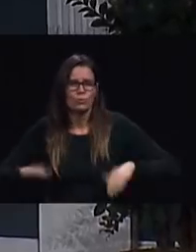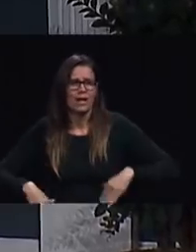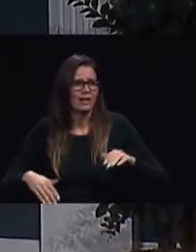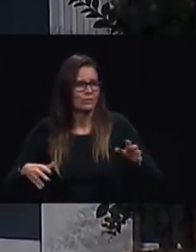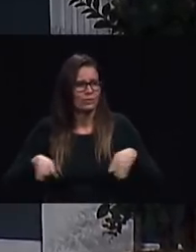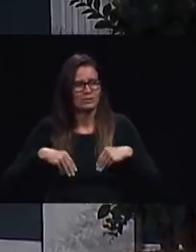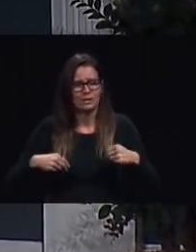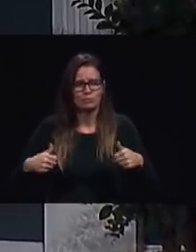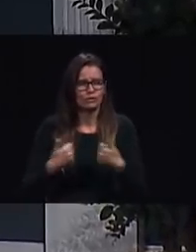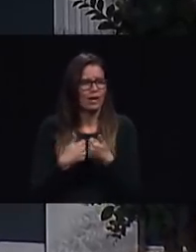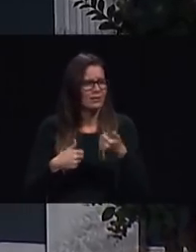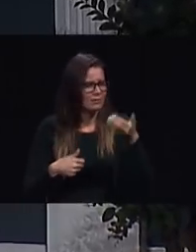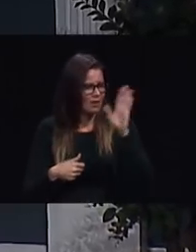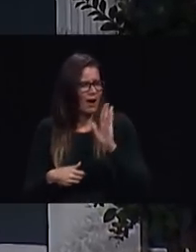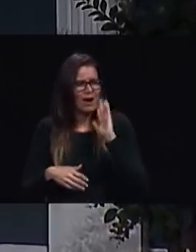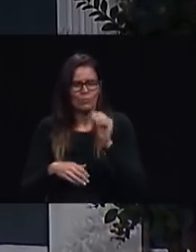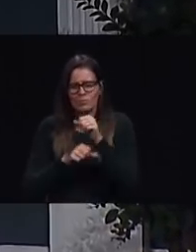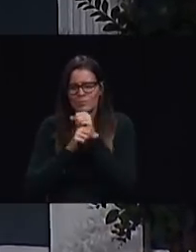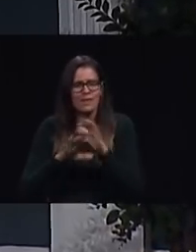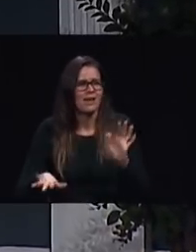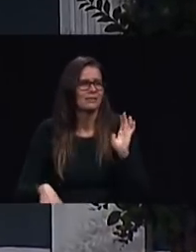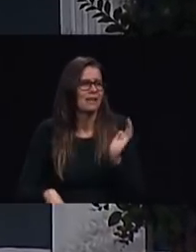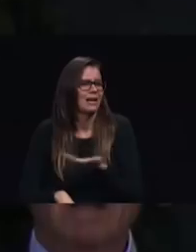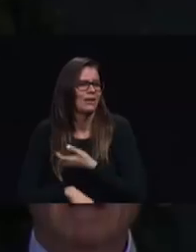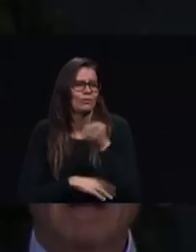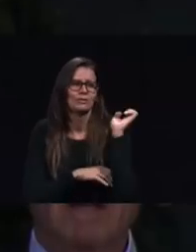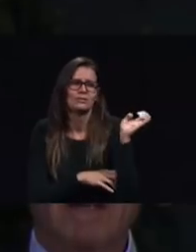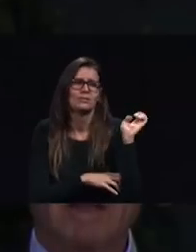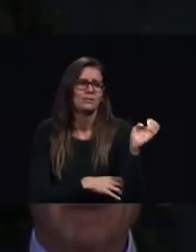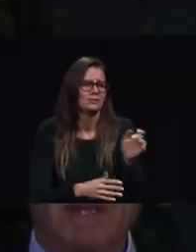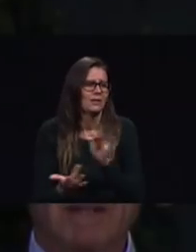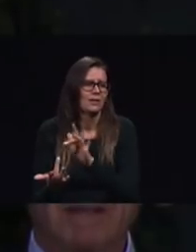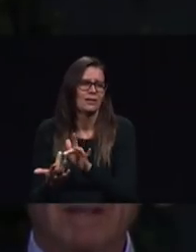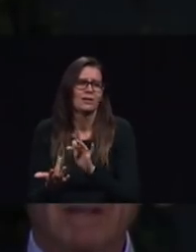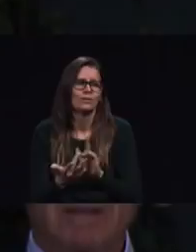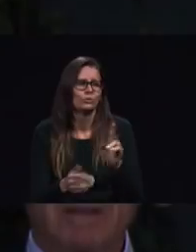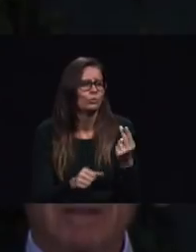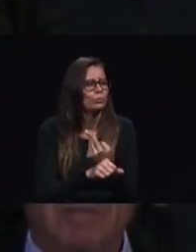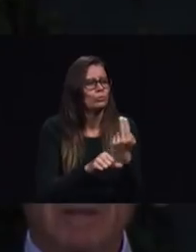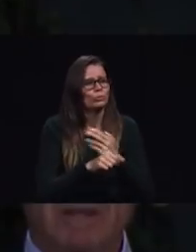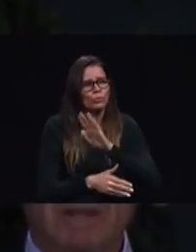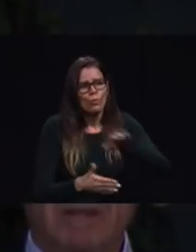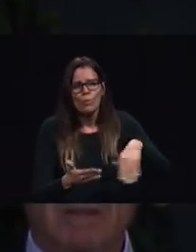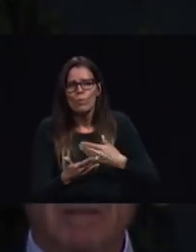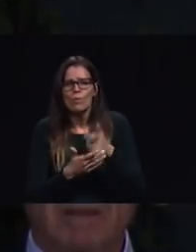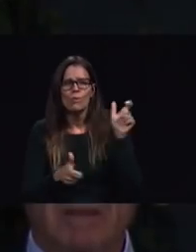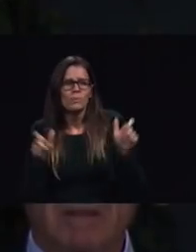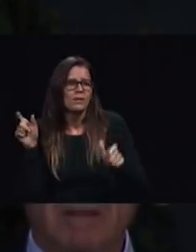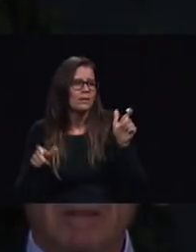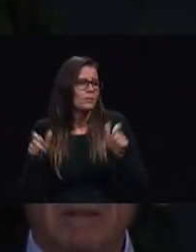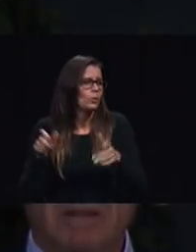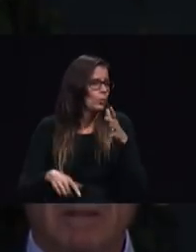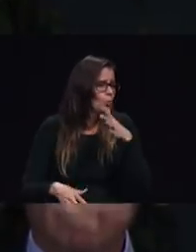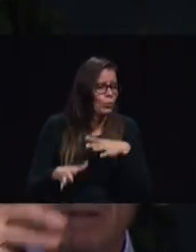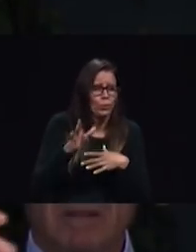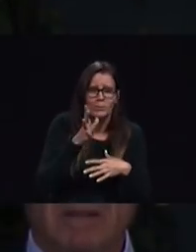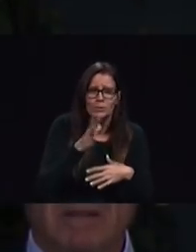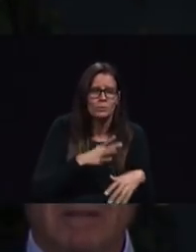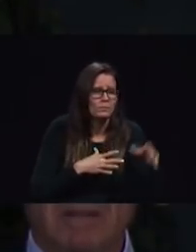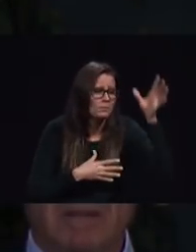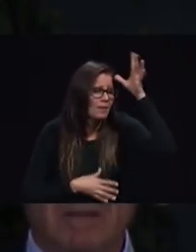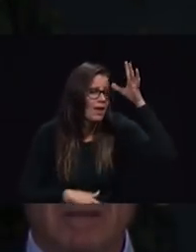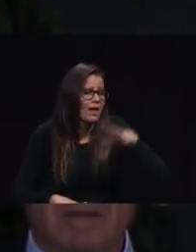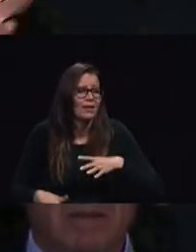bless our evangelistic outreach use everyone women men young